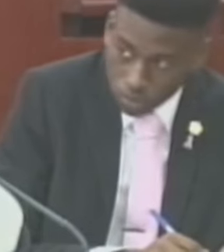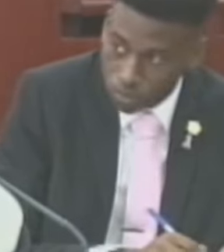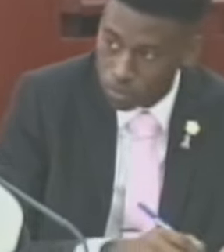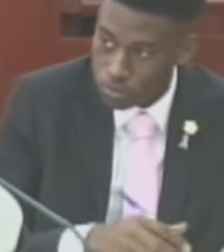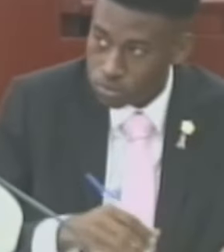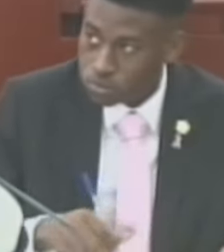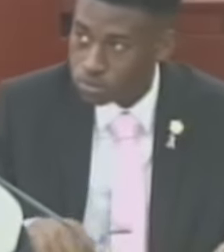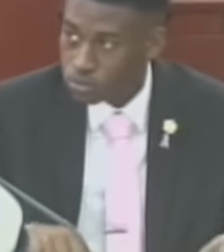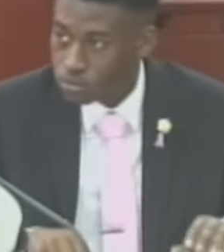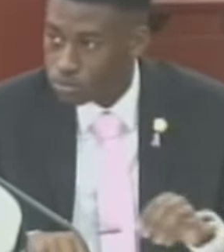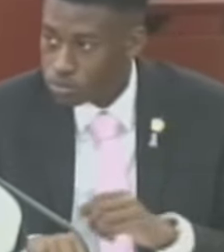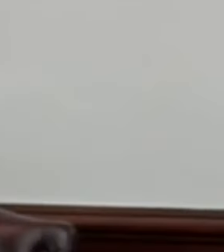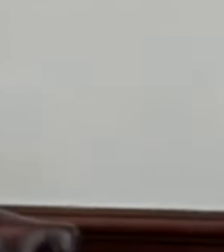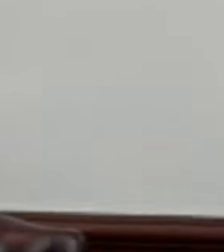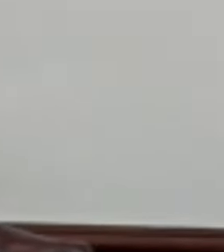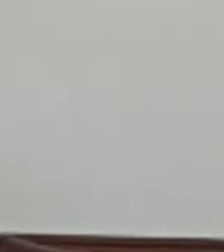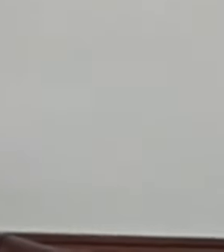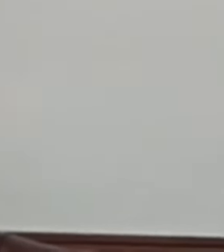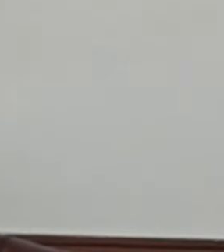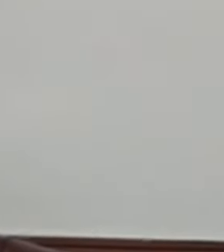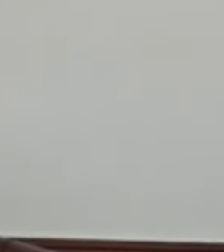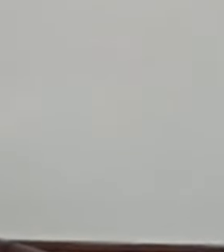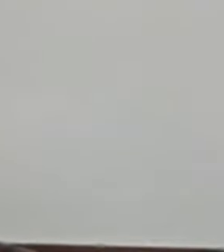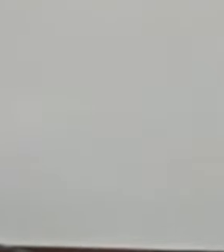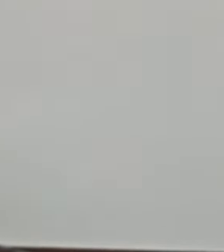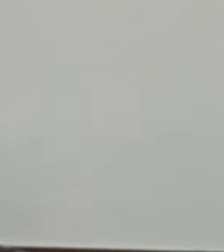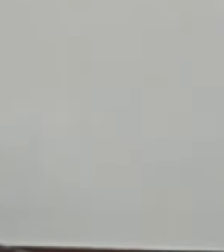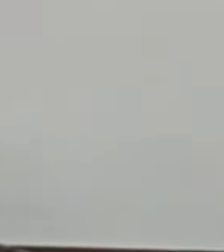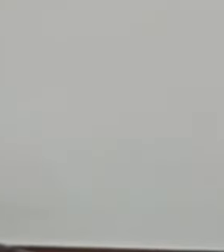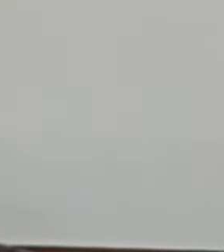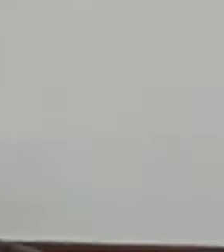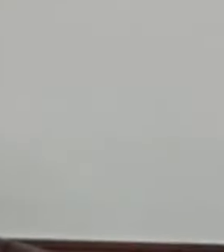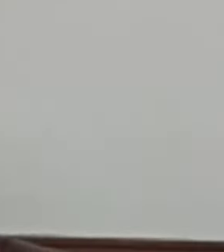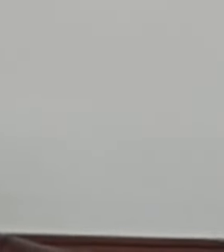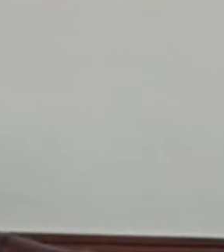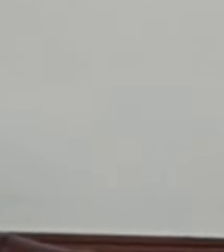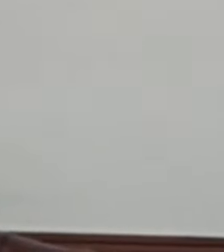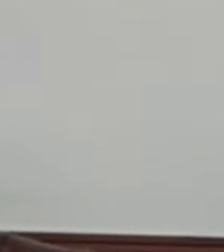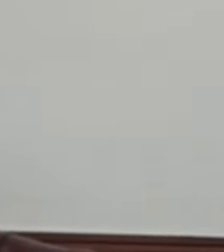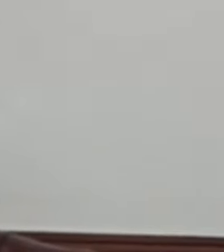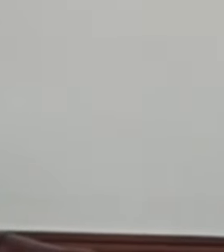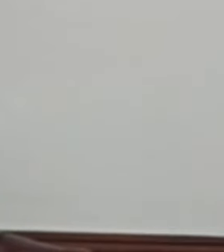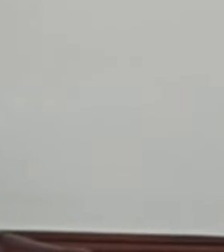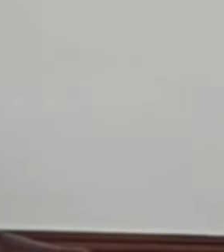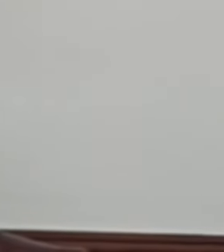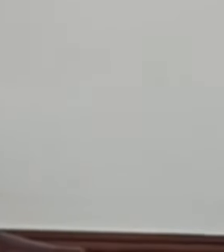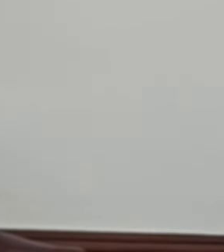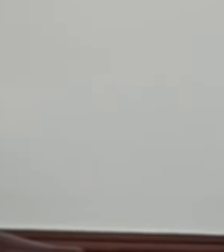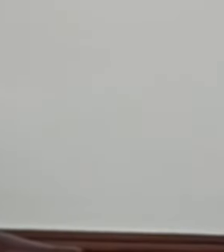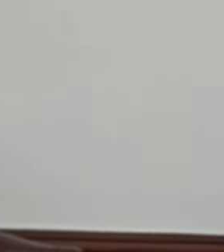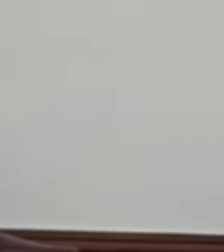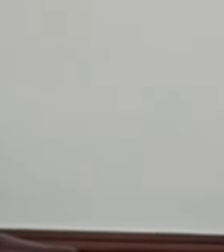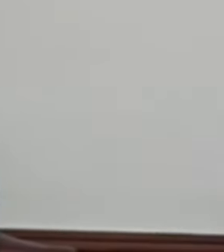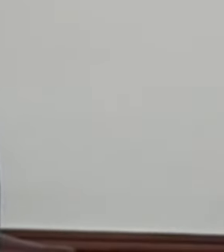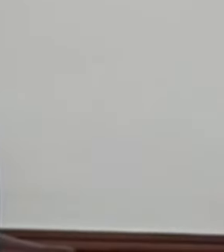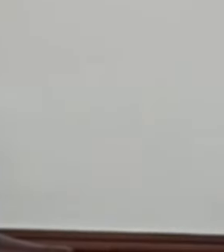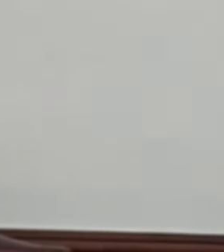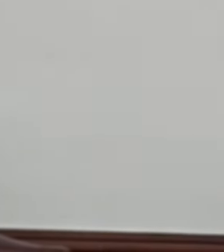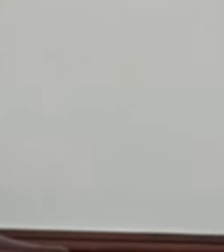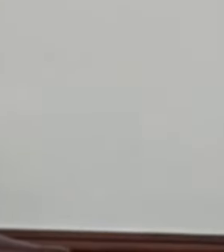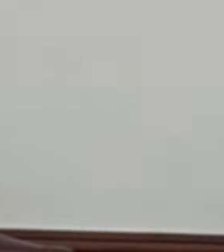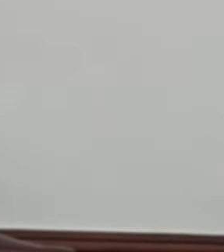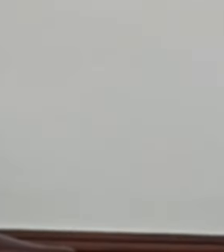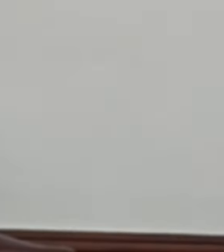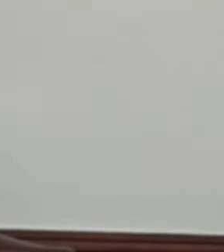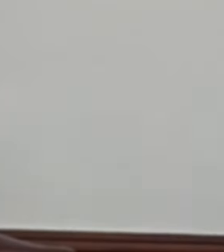quickly, Madam Speaker, to highlight what was mentioned by our Attorney General in terms of the